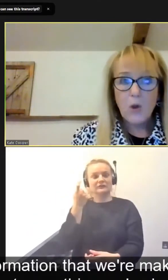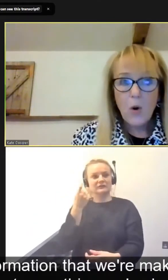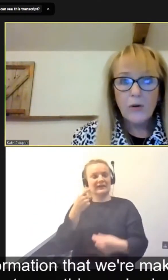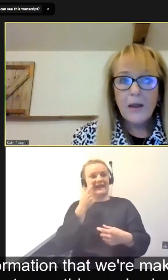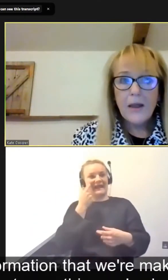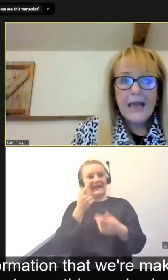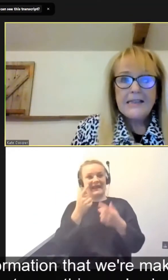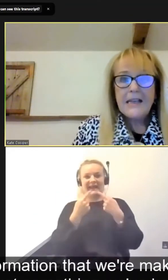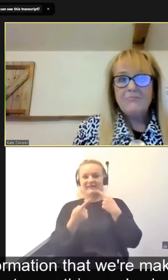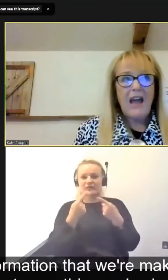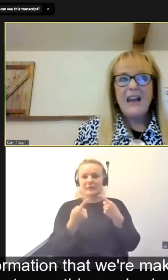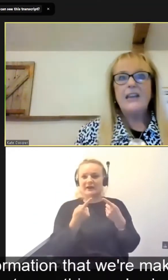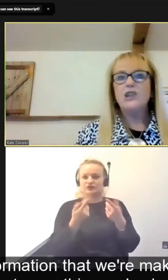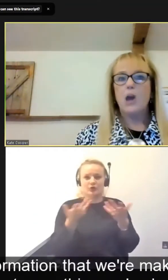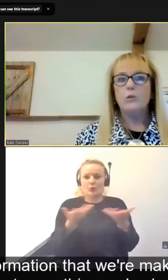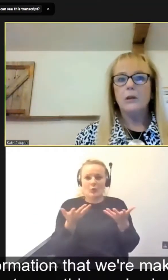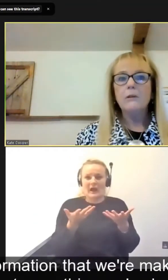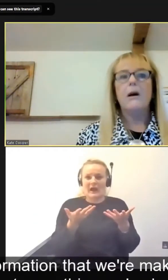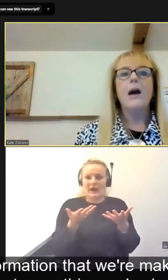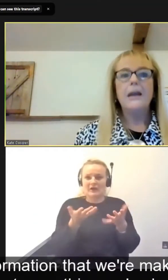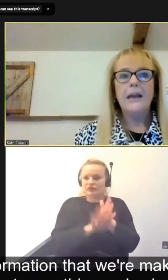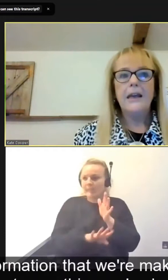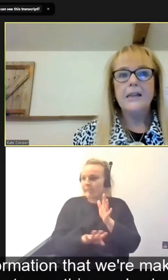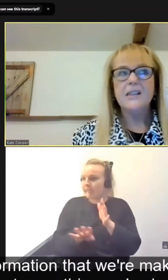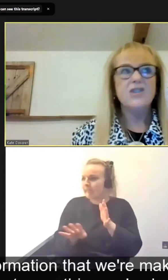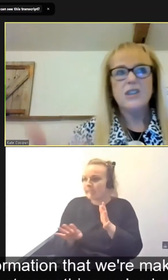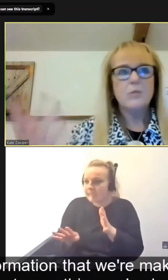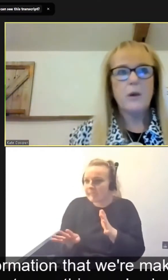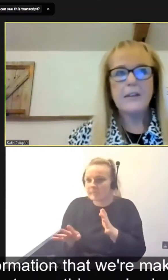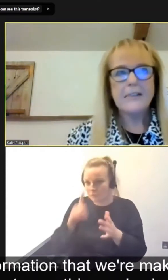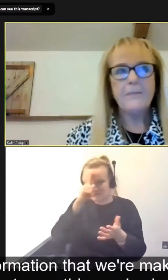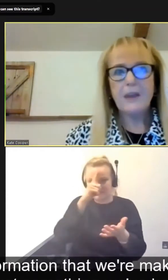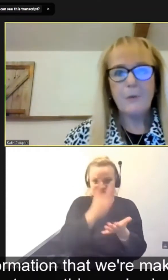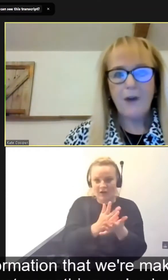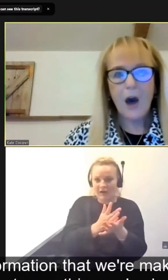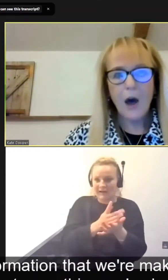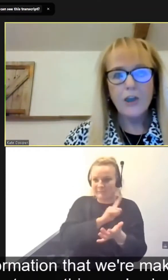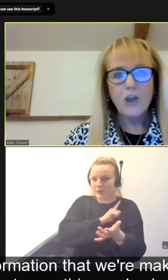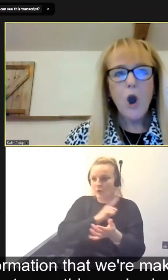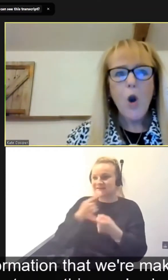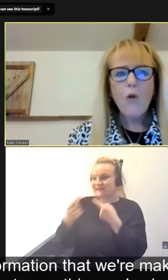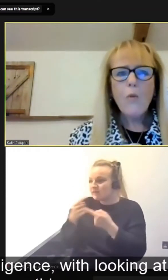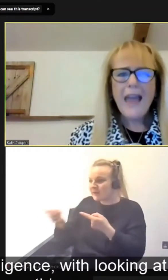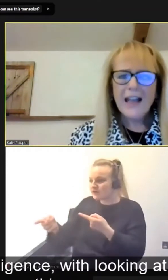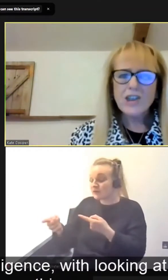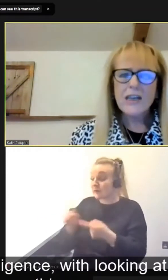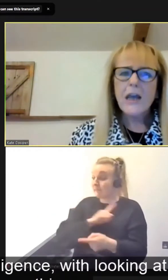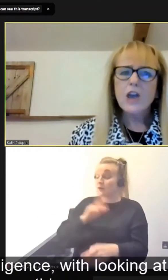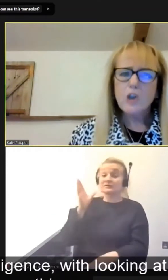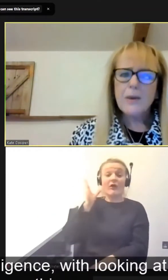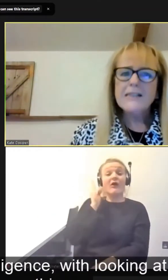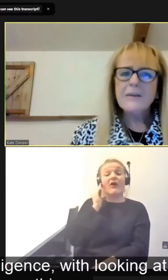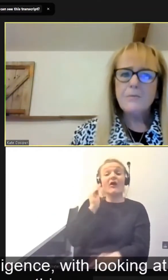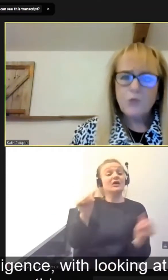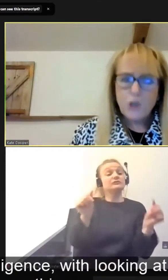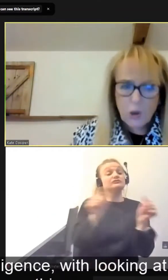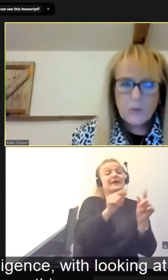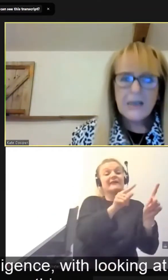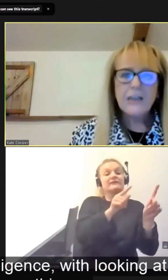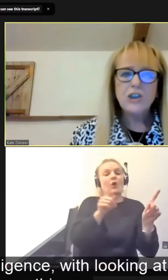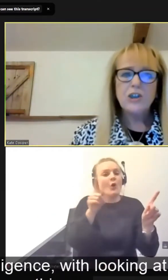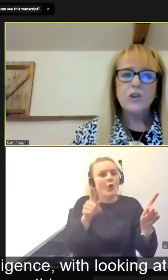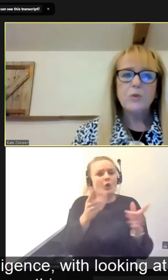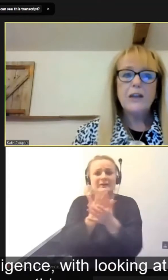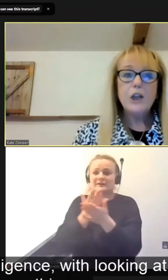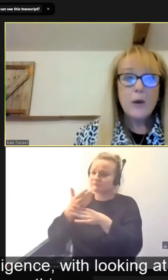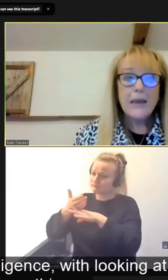decisions on. Is it anecdotal, i.e., is it just something we've heard? Or are we actually doing some due